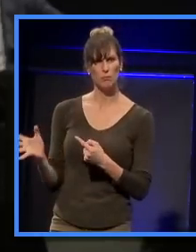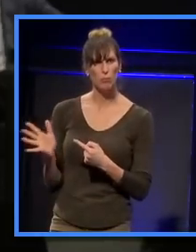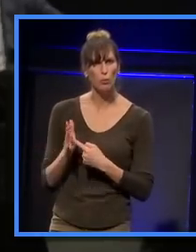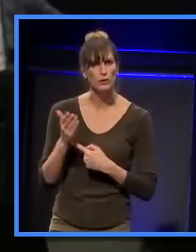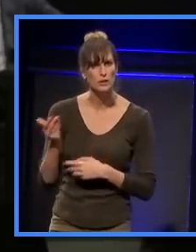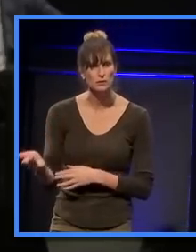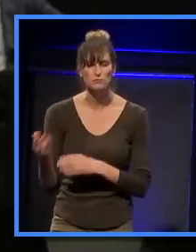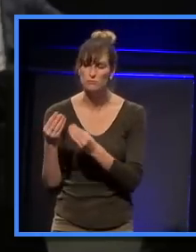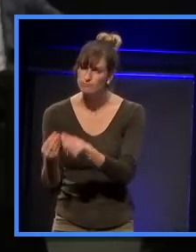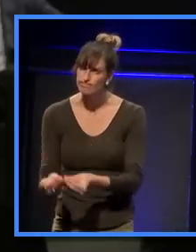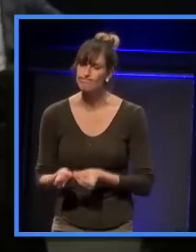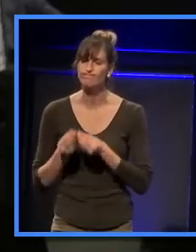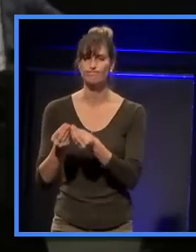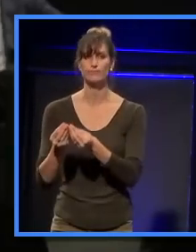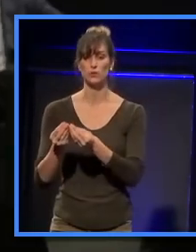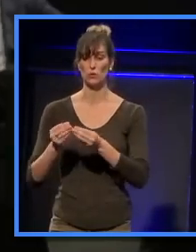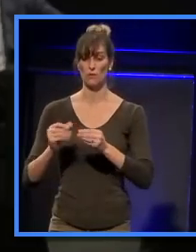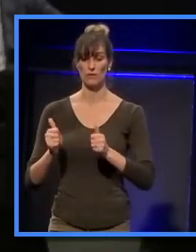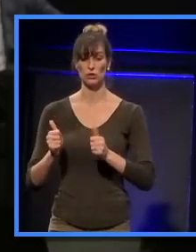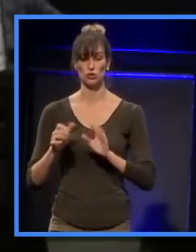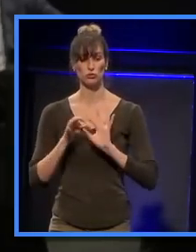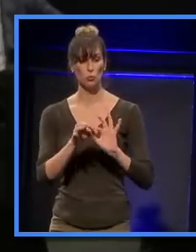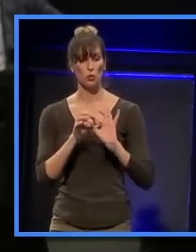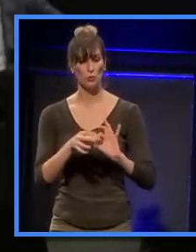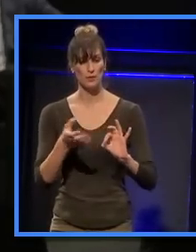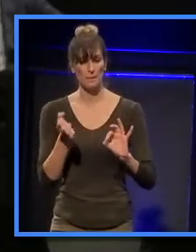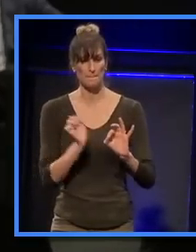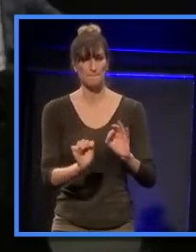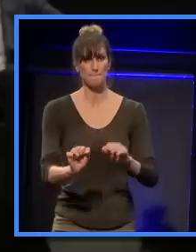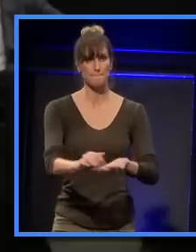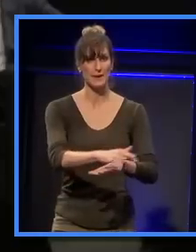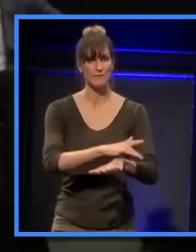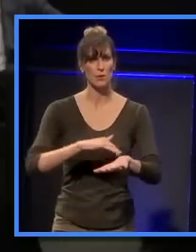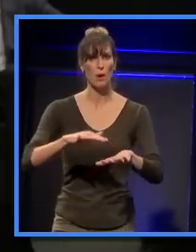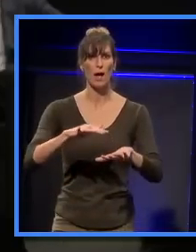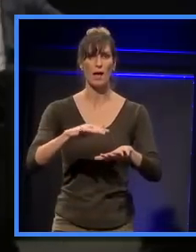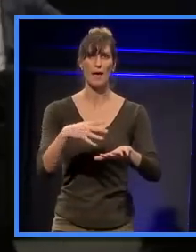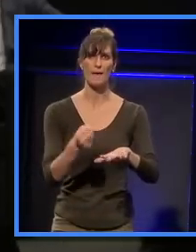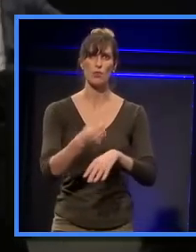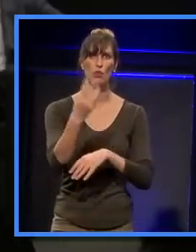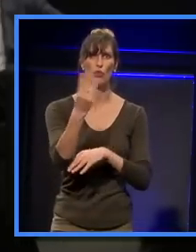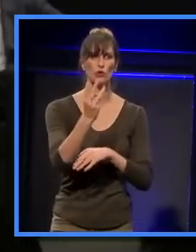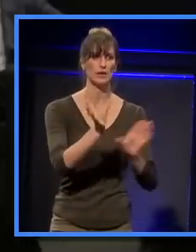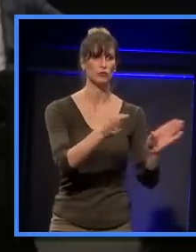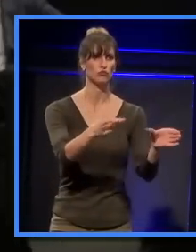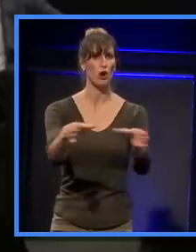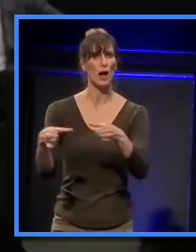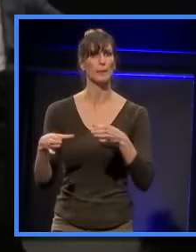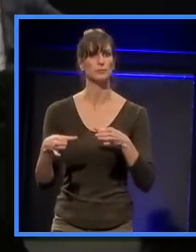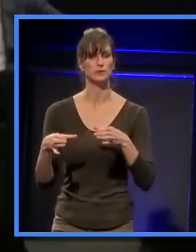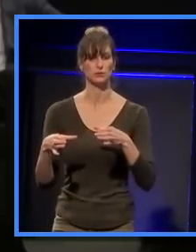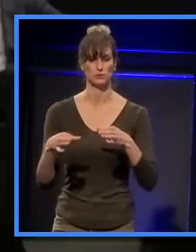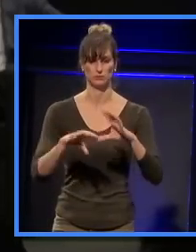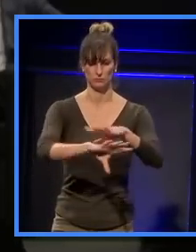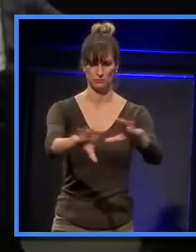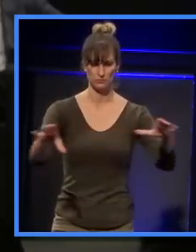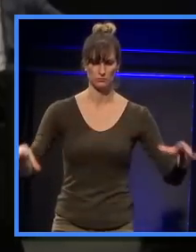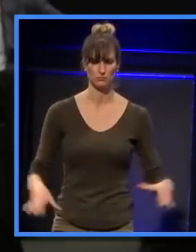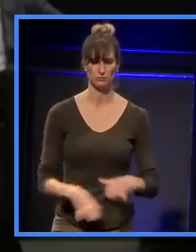we've been working with Mana Whenua, the 13 tribes of the central, the Isthmus,